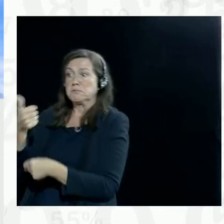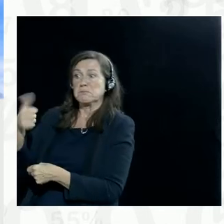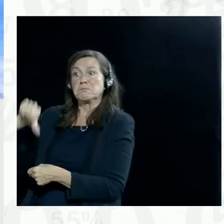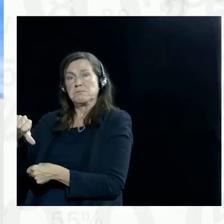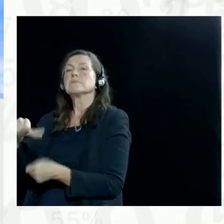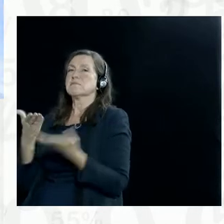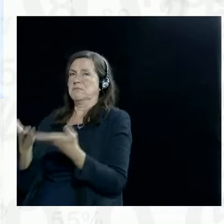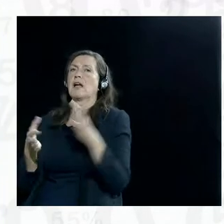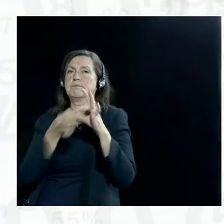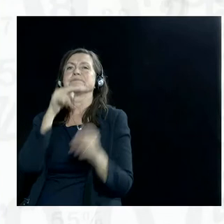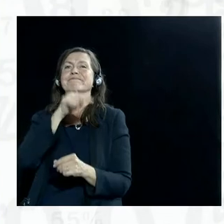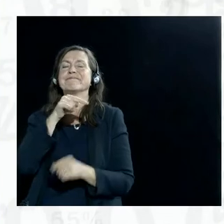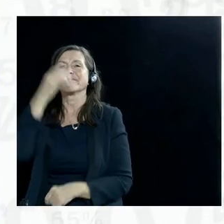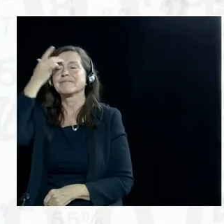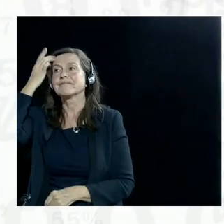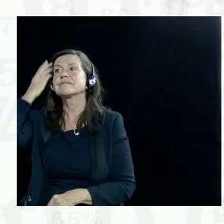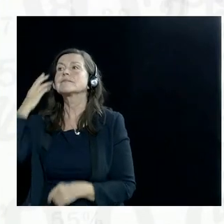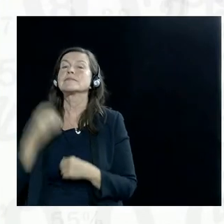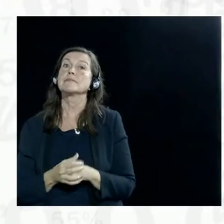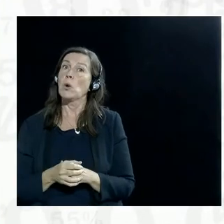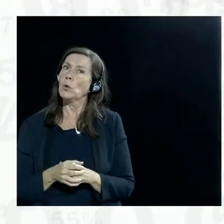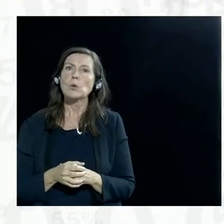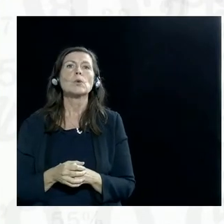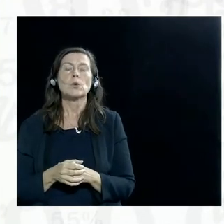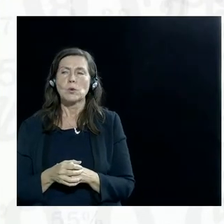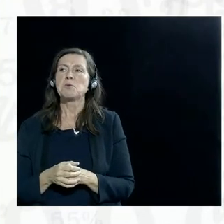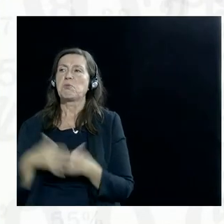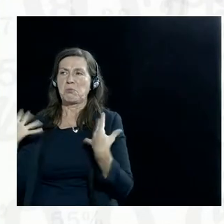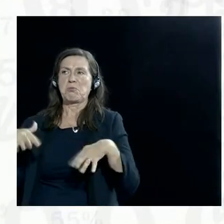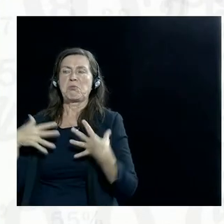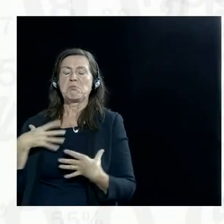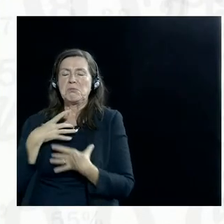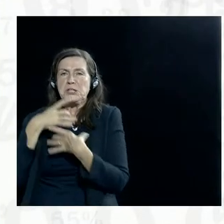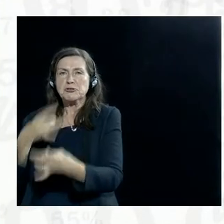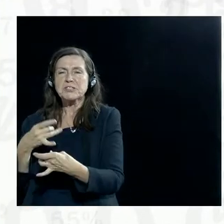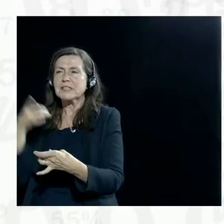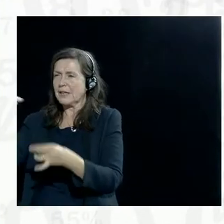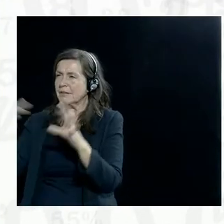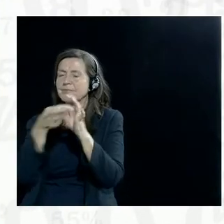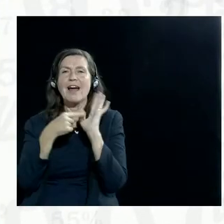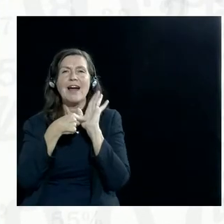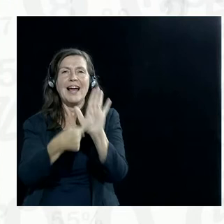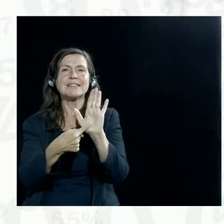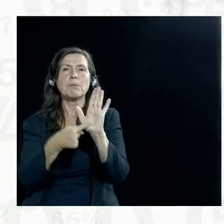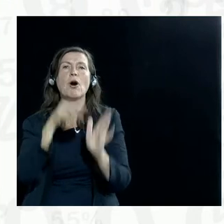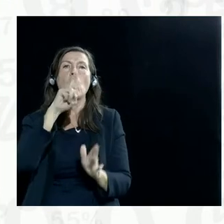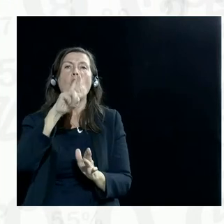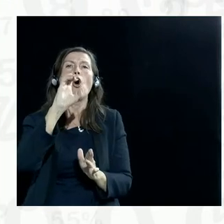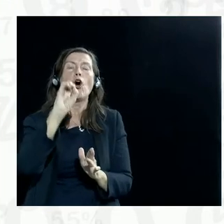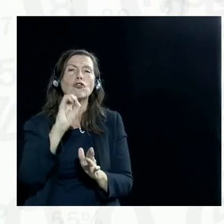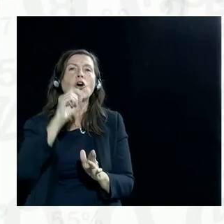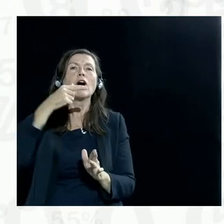Thank you, James. It's really interesting to hear what you said about the Rohingya people. I think it's a striking example. And also